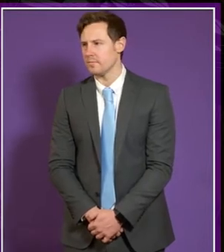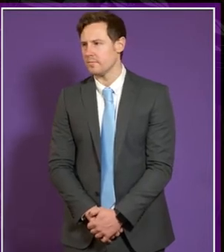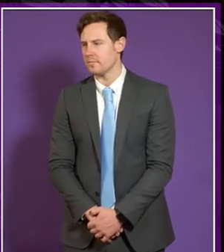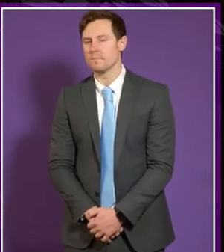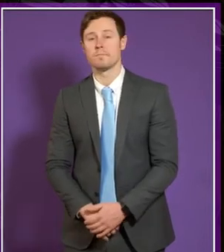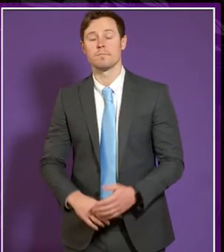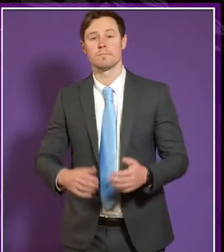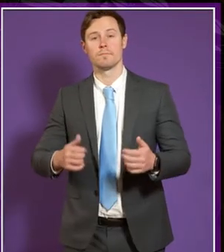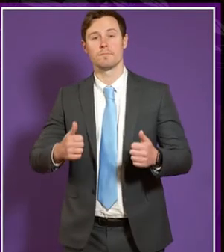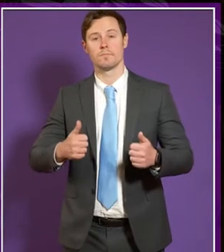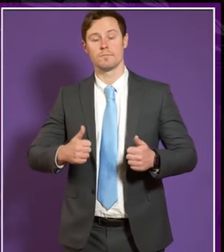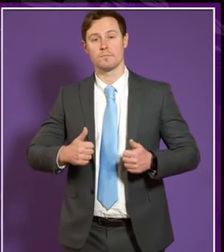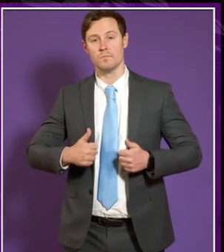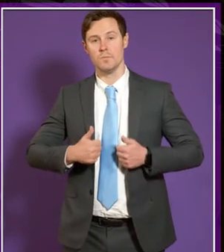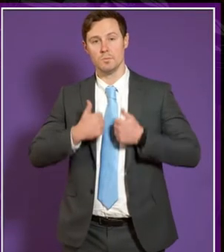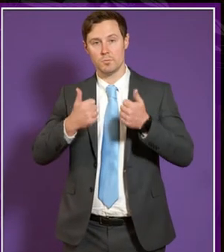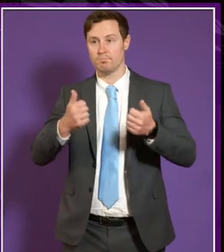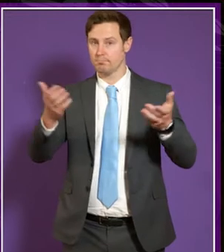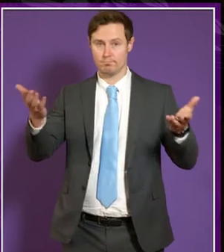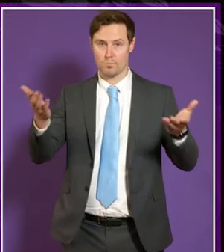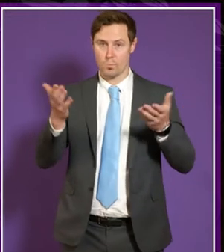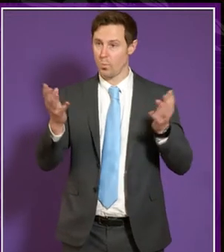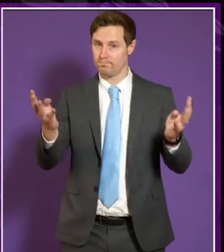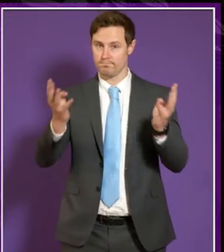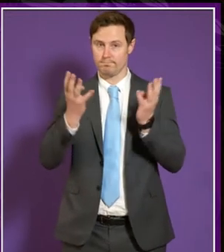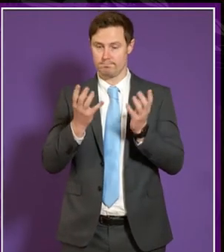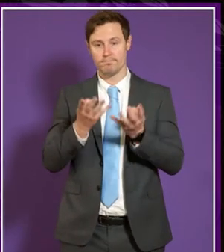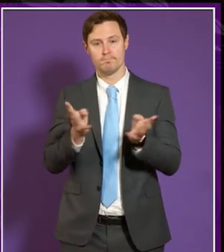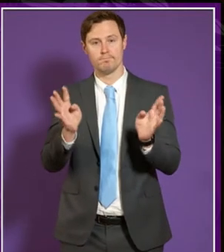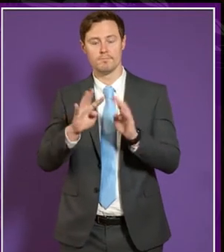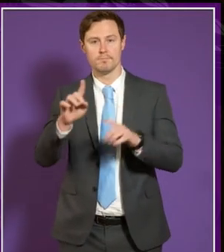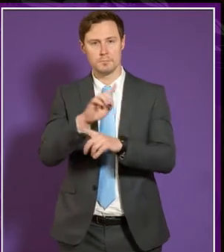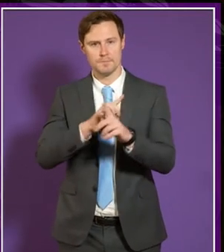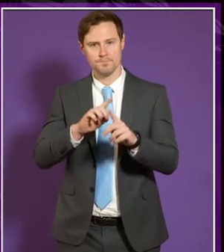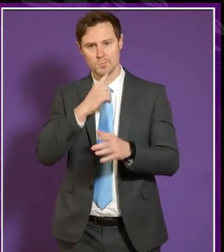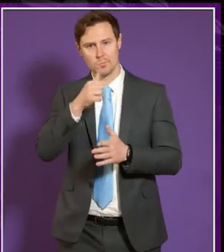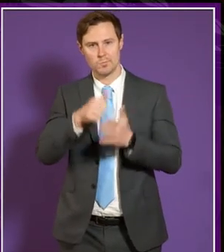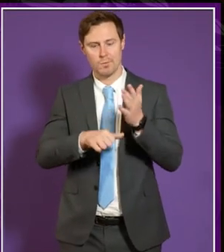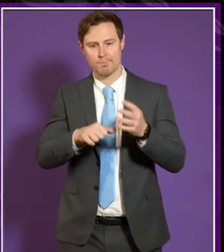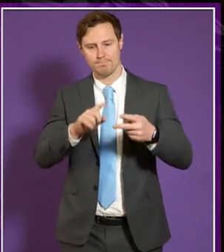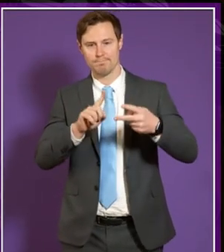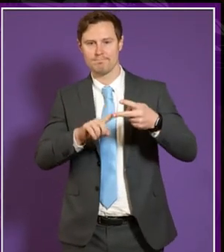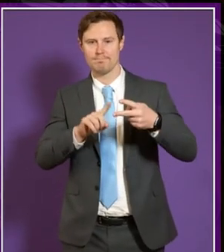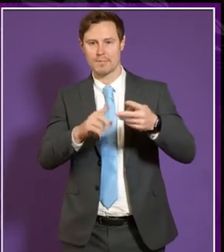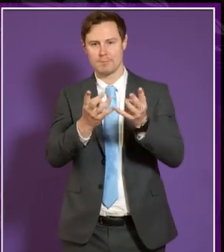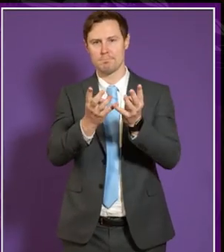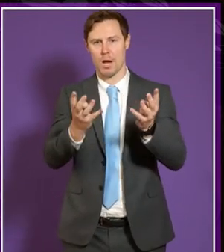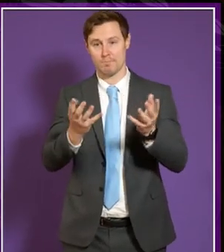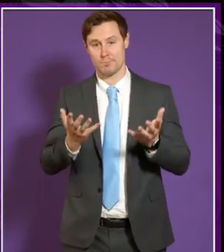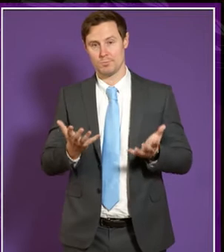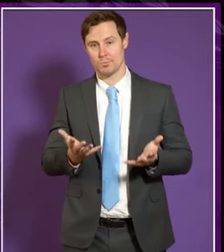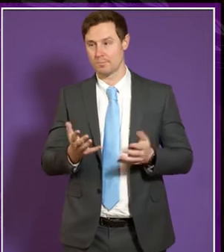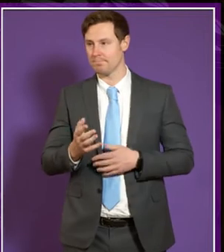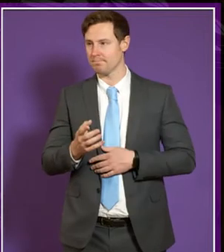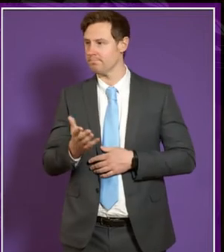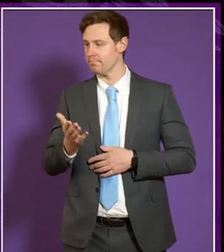Good morning once again and welcome back to the meeting. I'd like to start by welcoming our second panel for the day. We